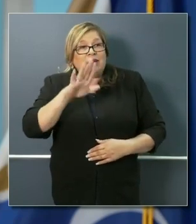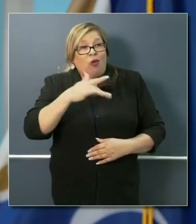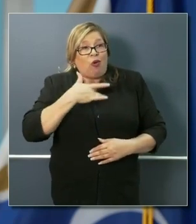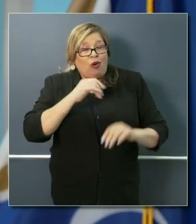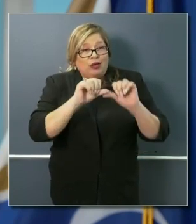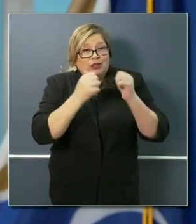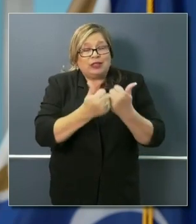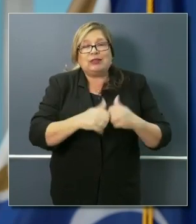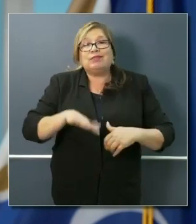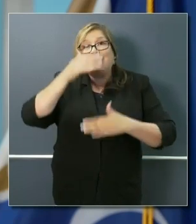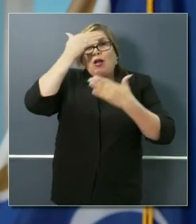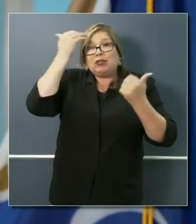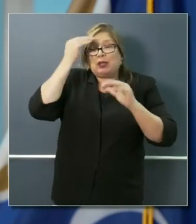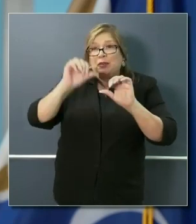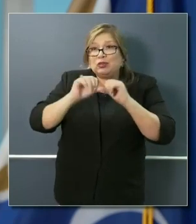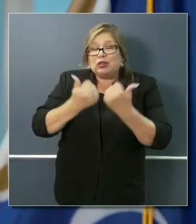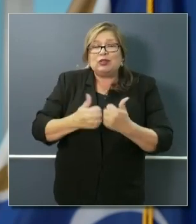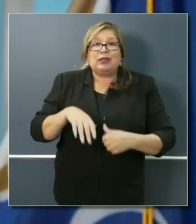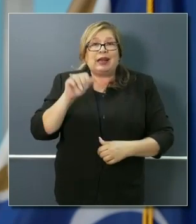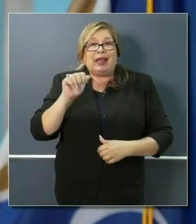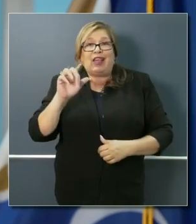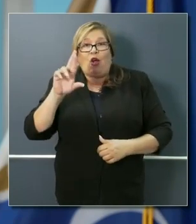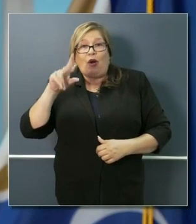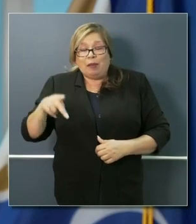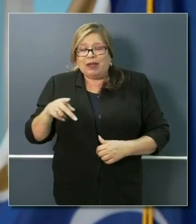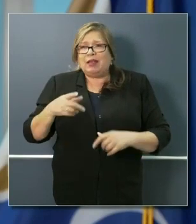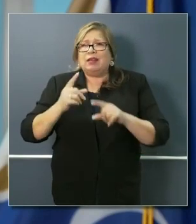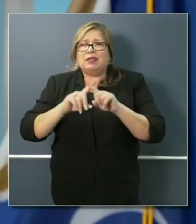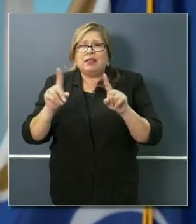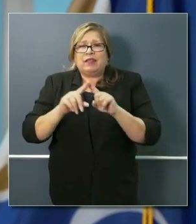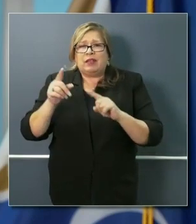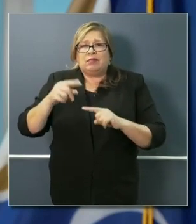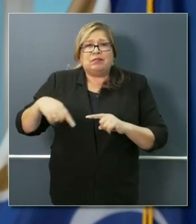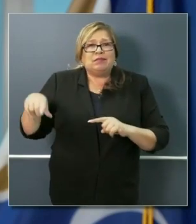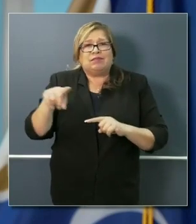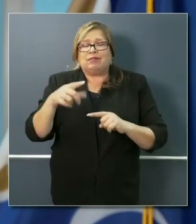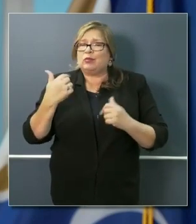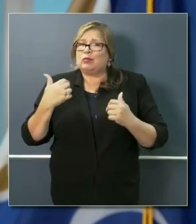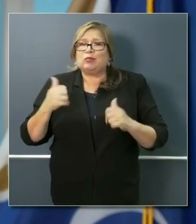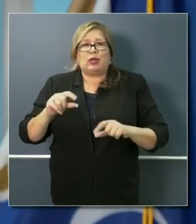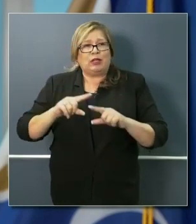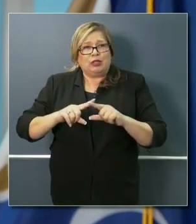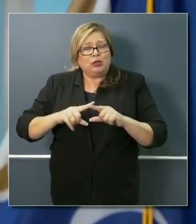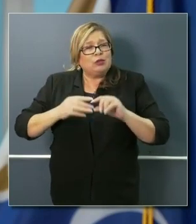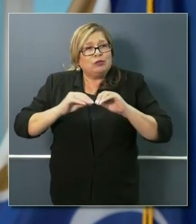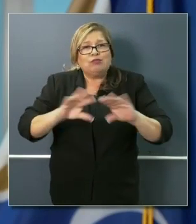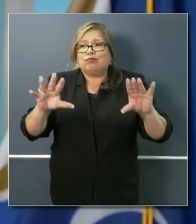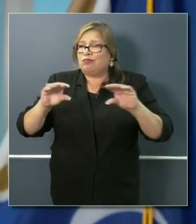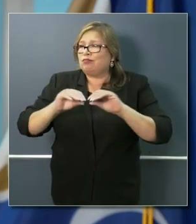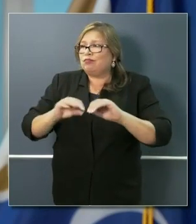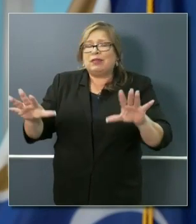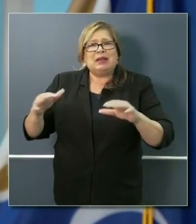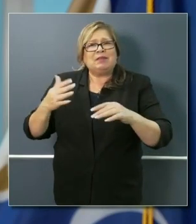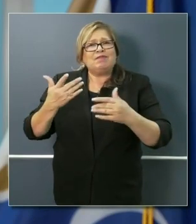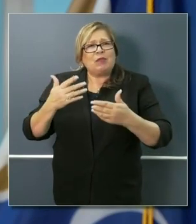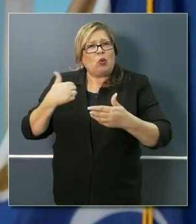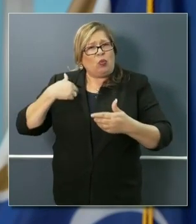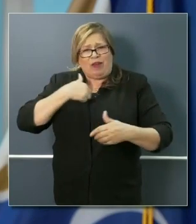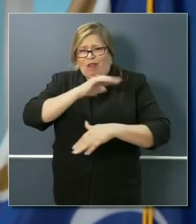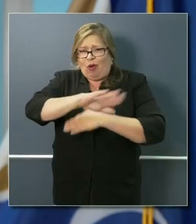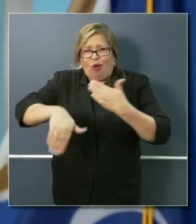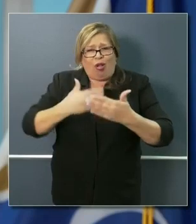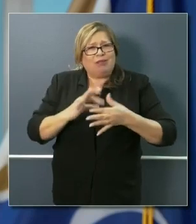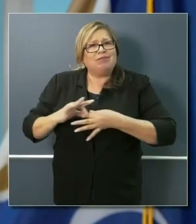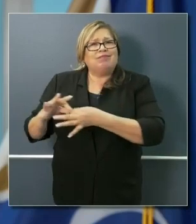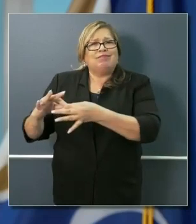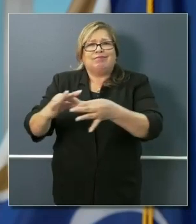Association and others, AARP, that are helping amplify that sense of community, the common wealth